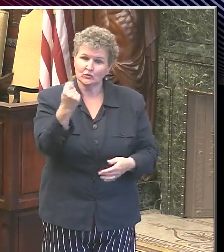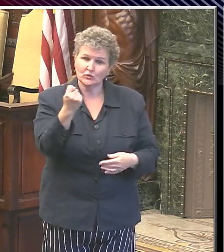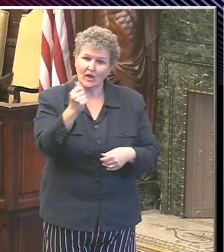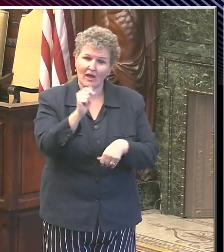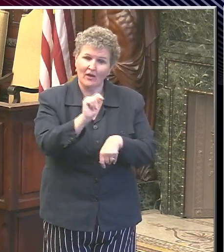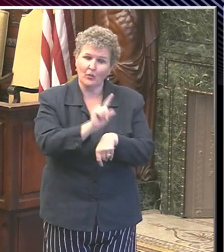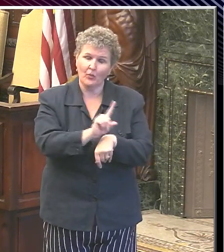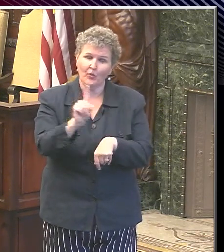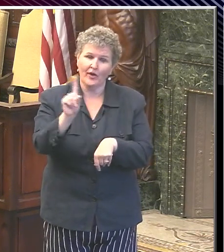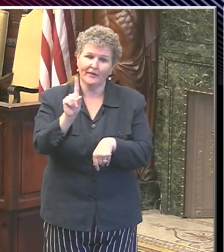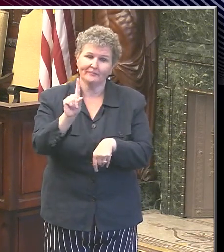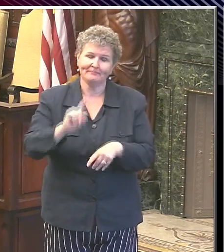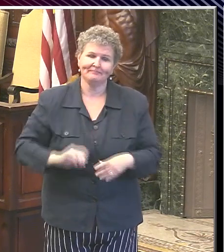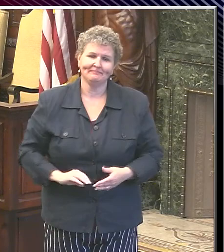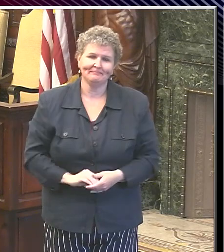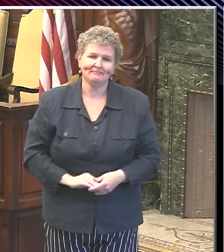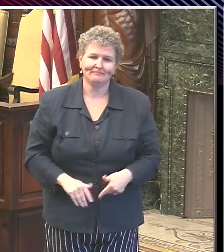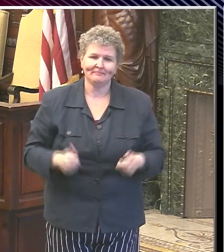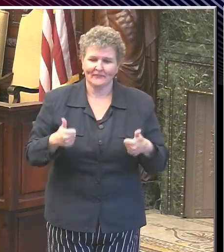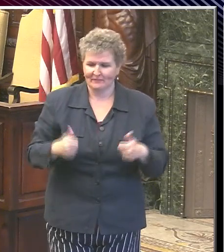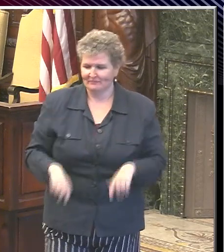1pm. Thank you.